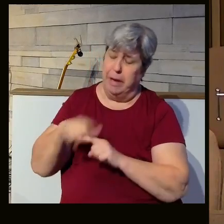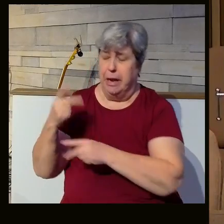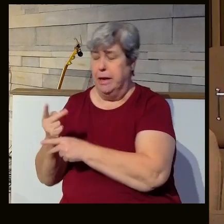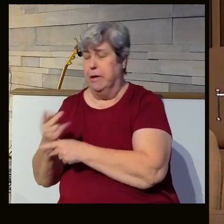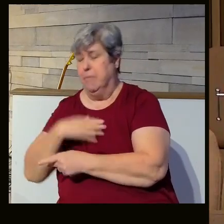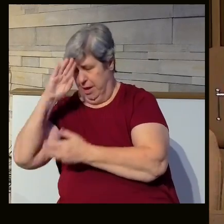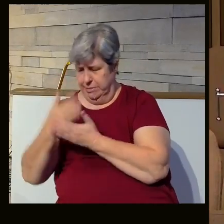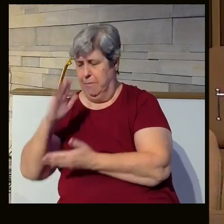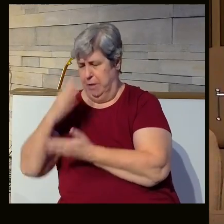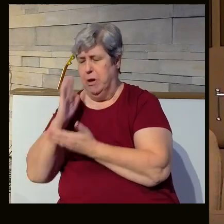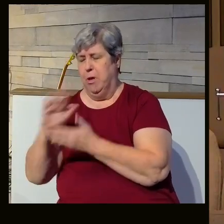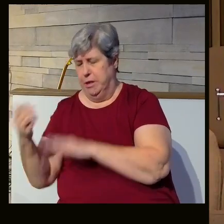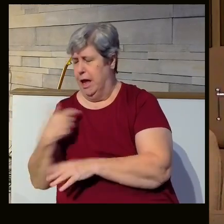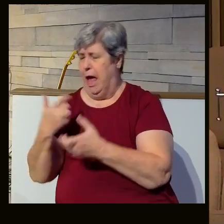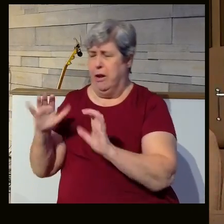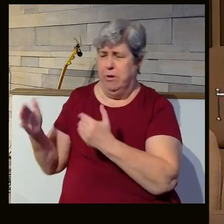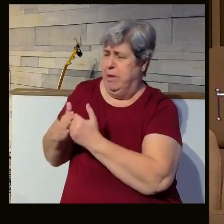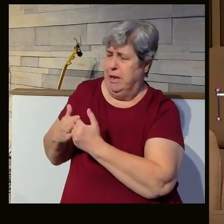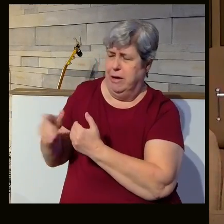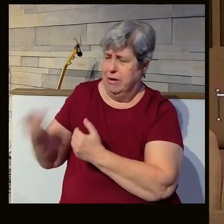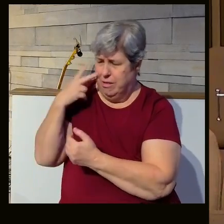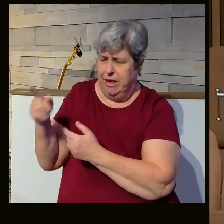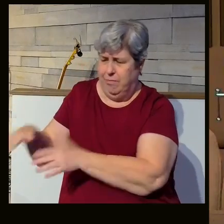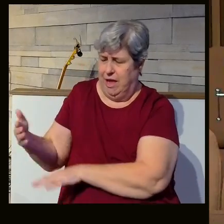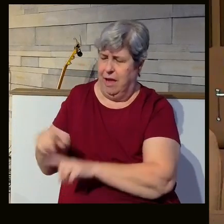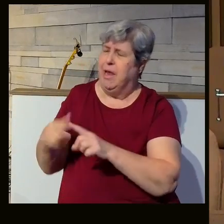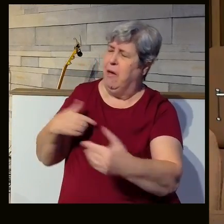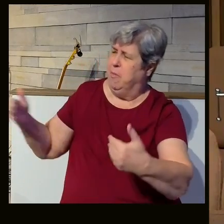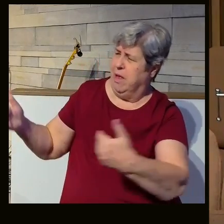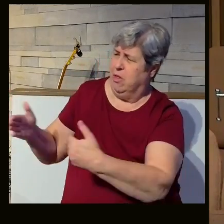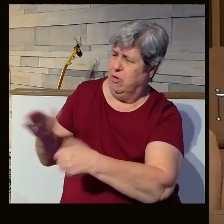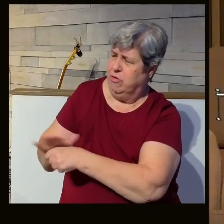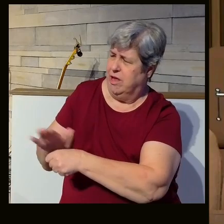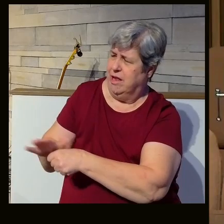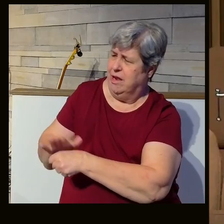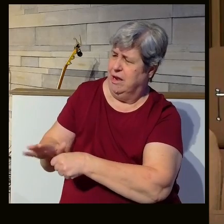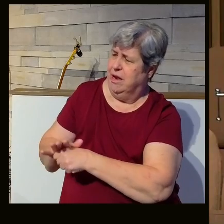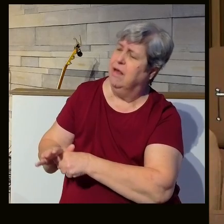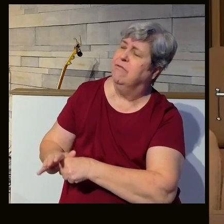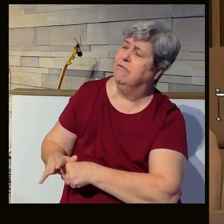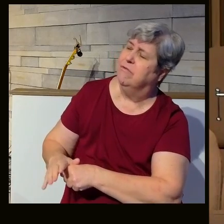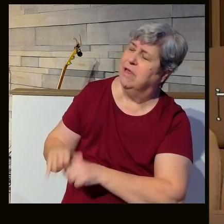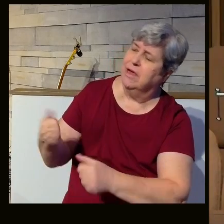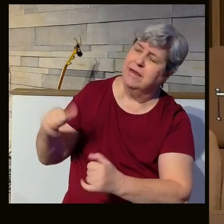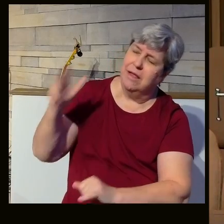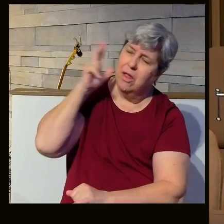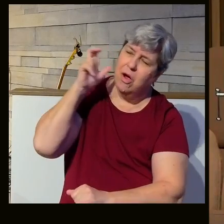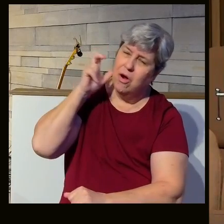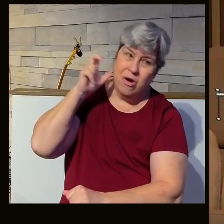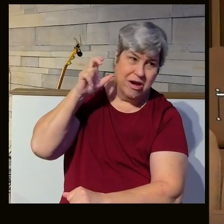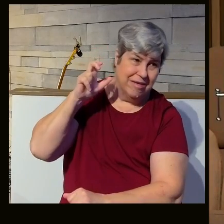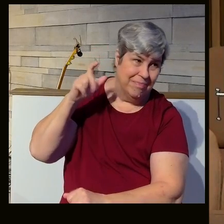my son. My son's going to die. I don't even want to be around him. But yet want to be close enough to him. Mom, just a bow shot away, she could have still heard him cry.